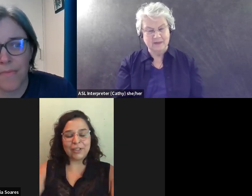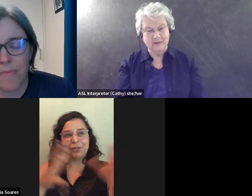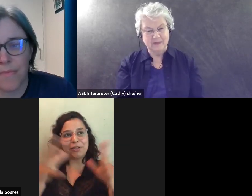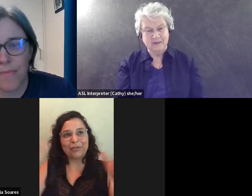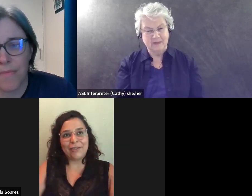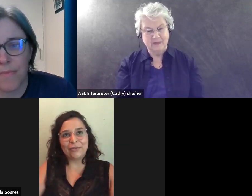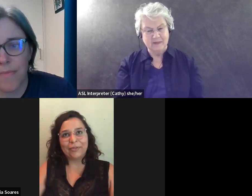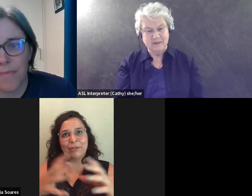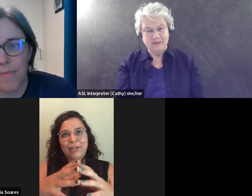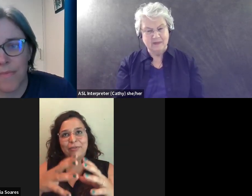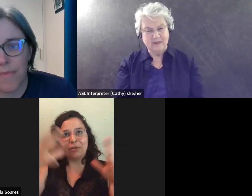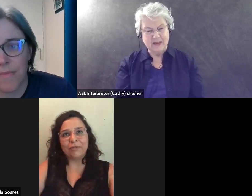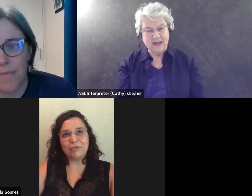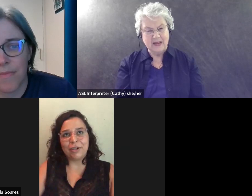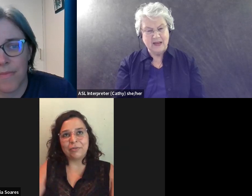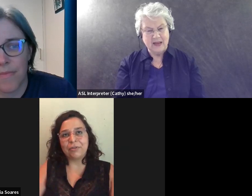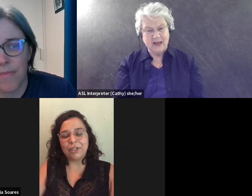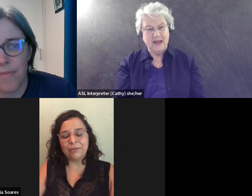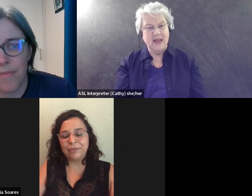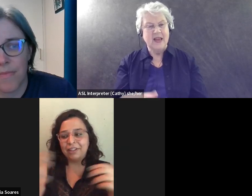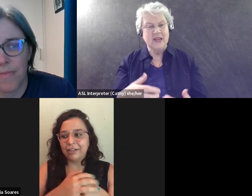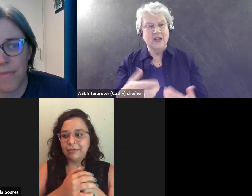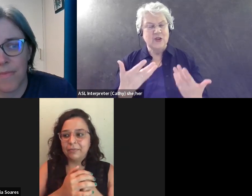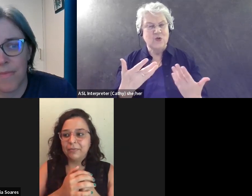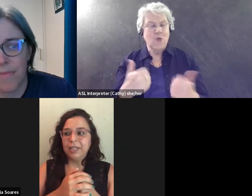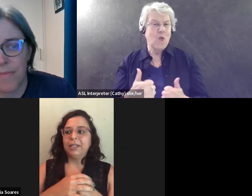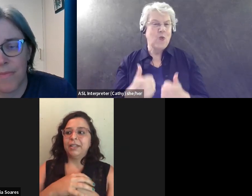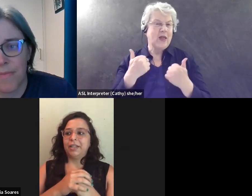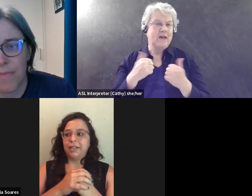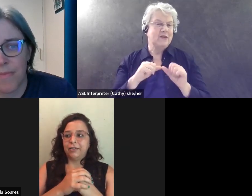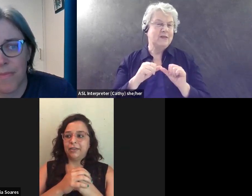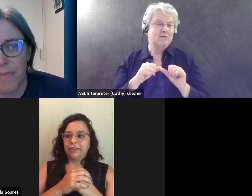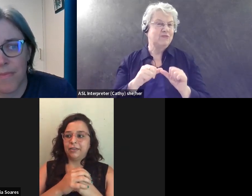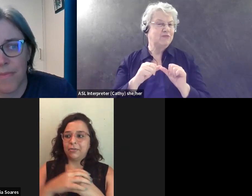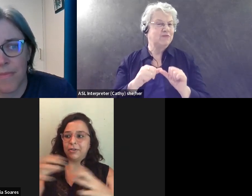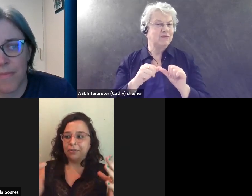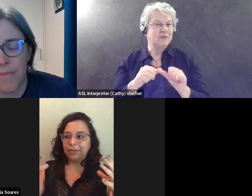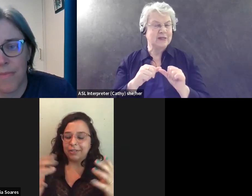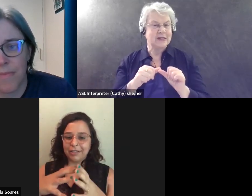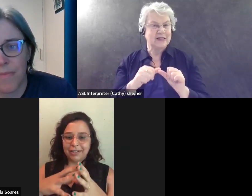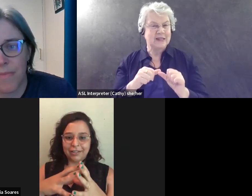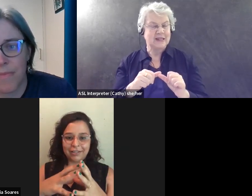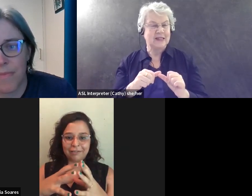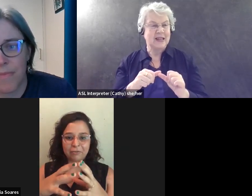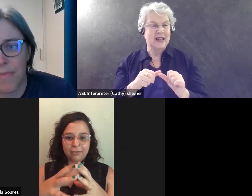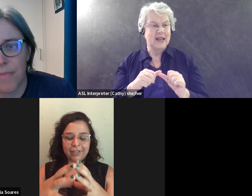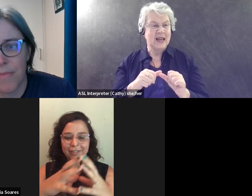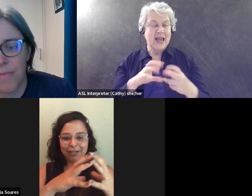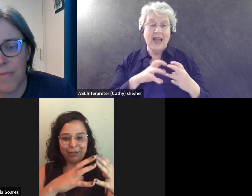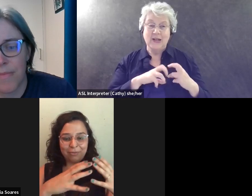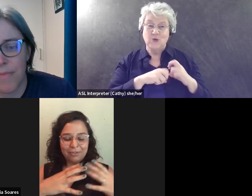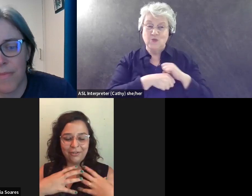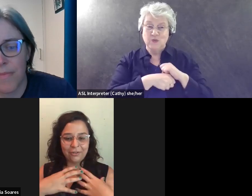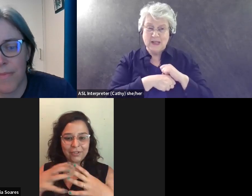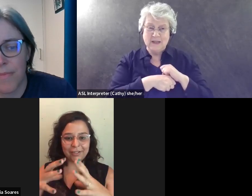life grew, life grows, I said this graph of life growing around grief. Um, and I think grief is stays